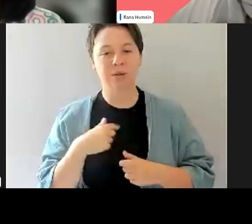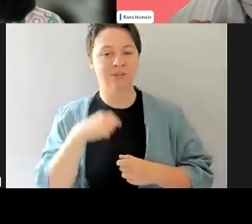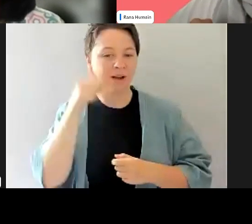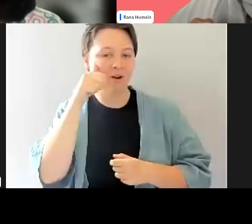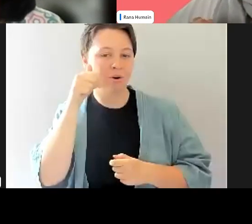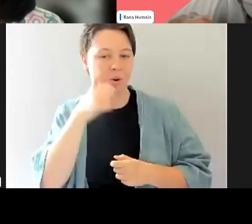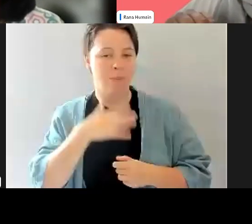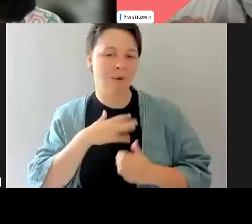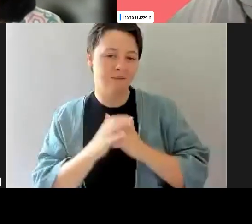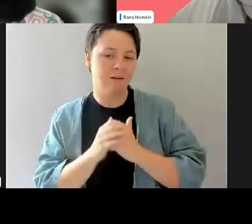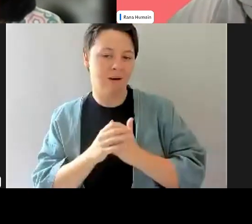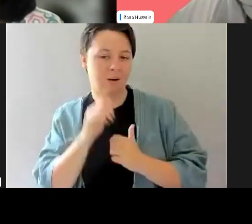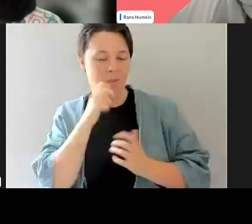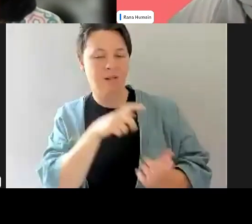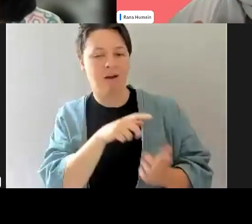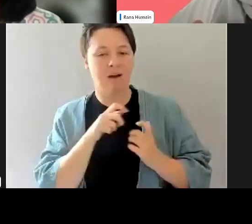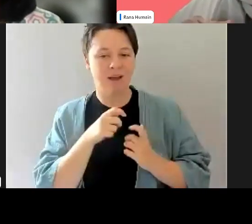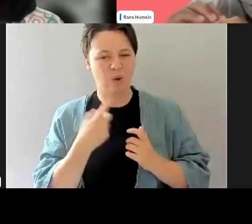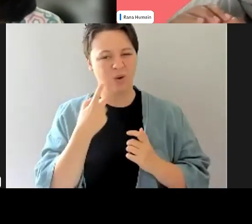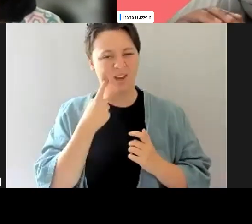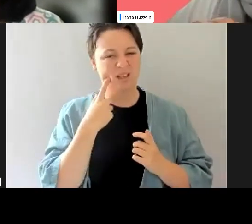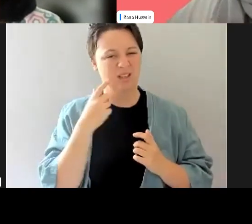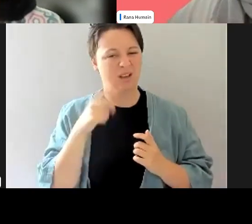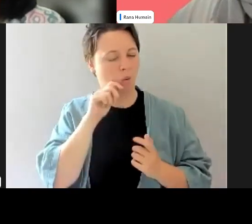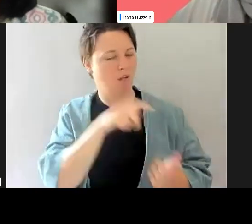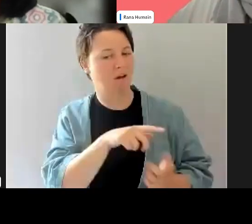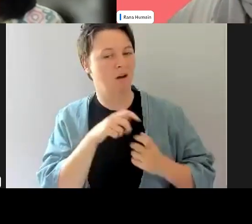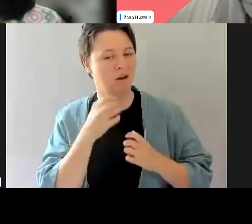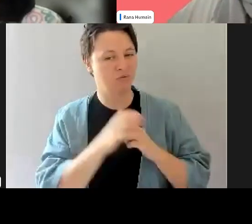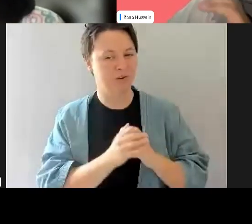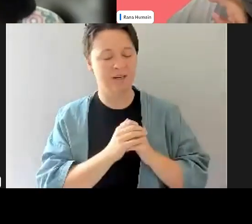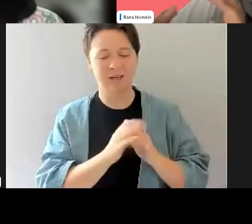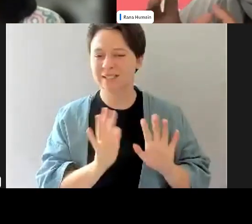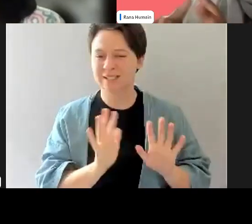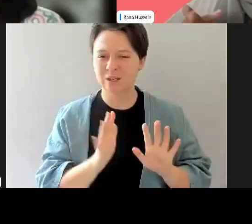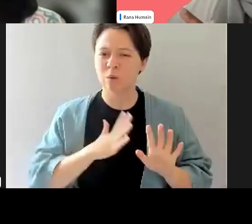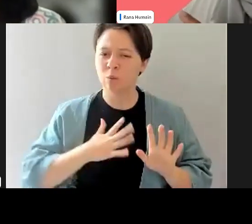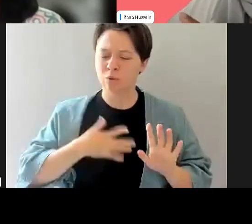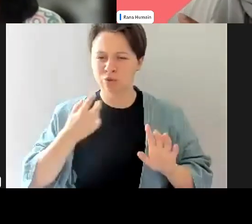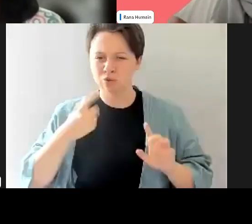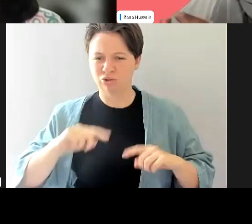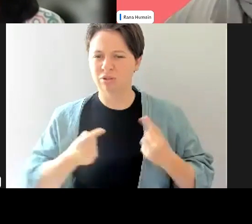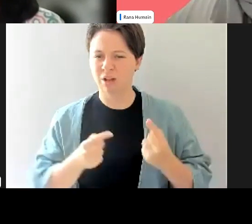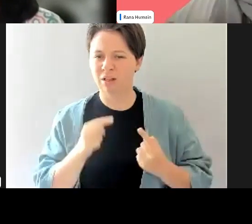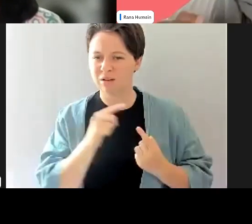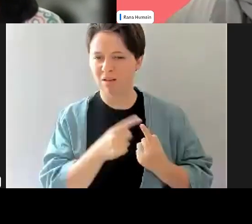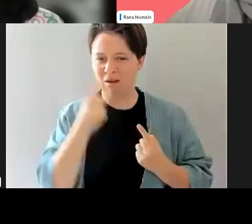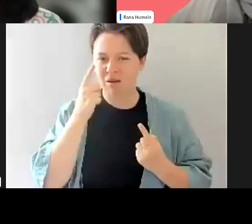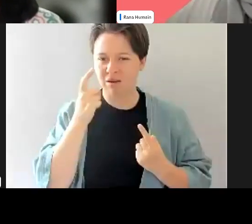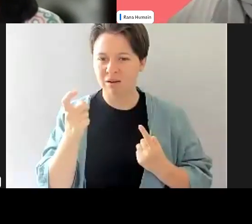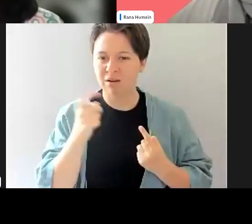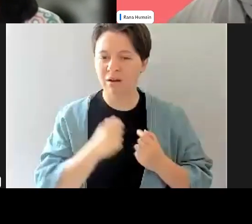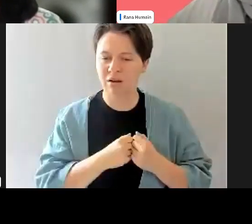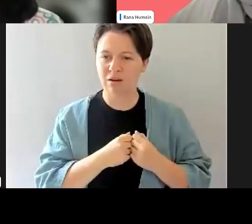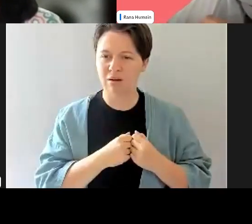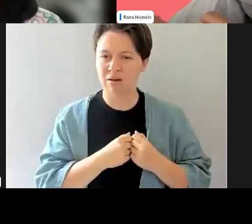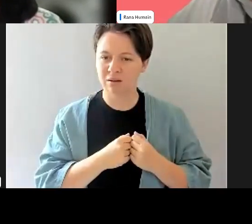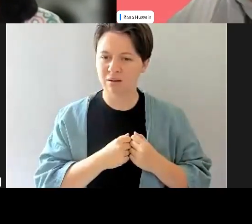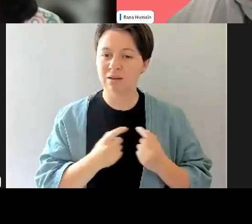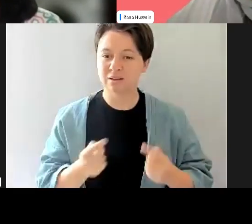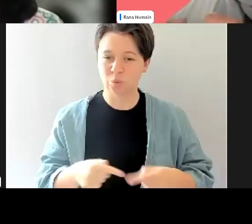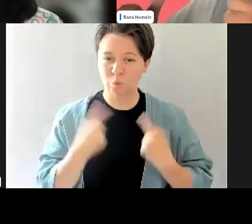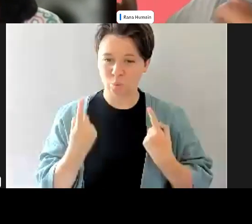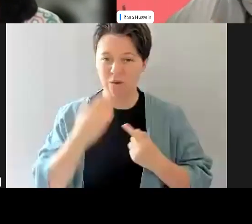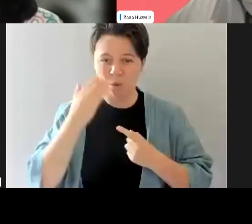or I'm just going to make the easy choice. Um, so I think we run the risk ourselves, even as women in sport